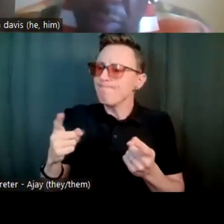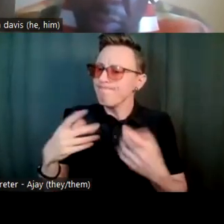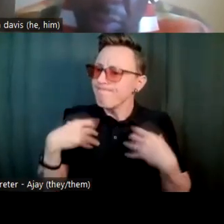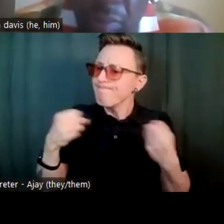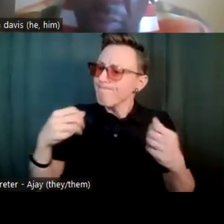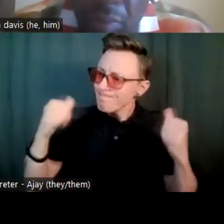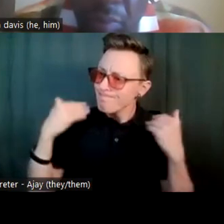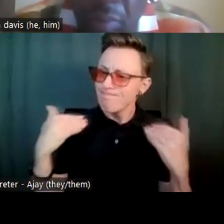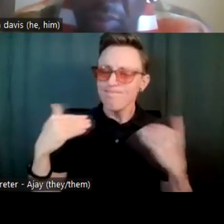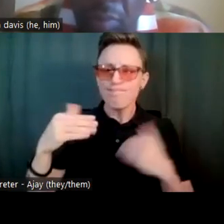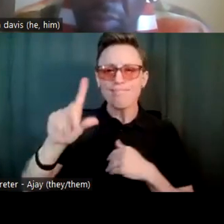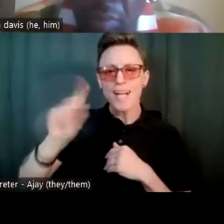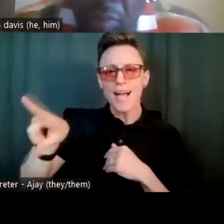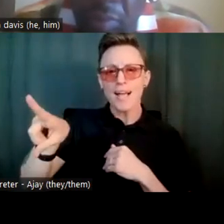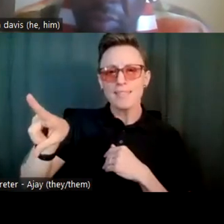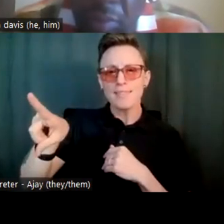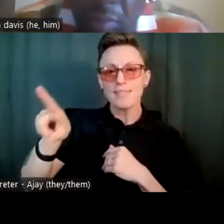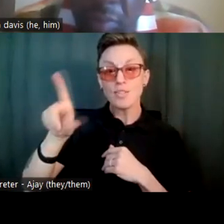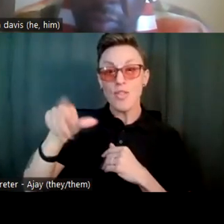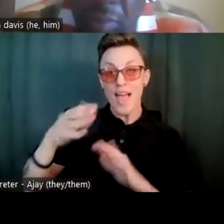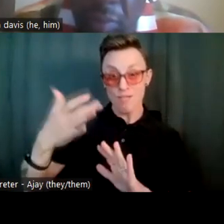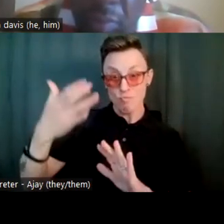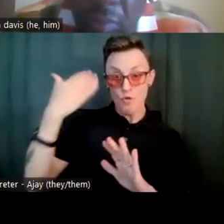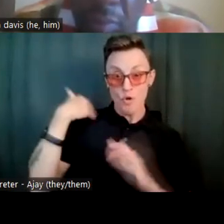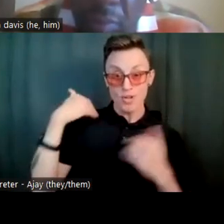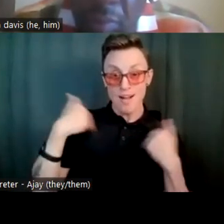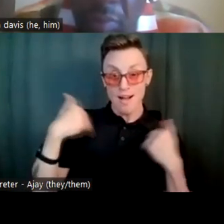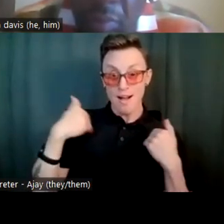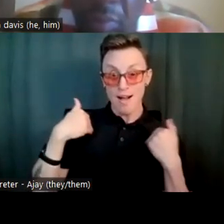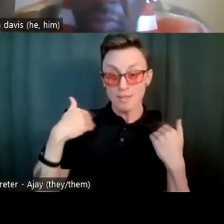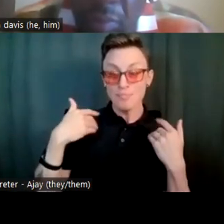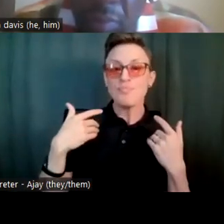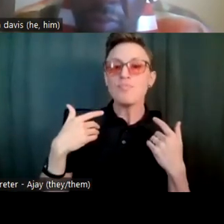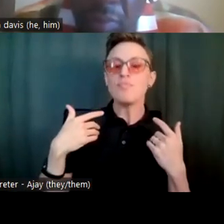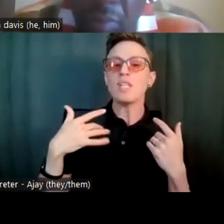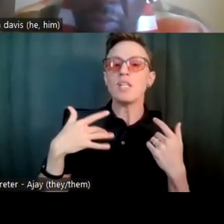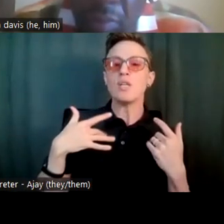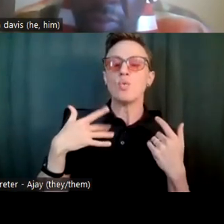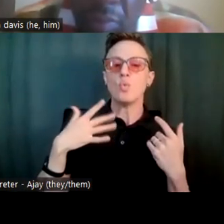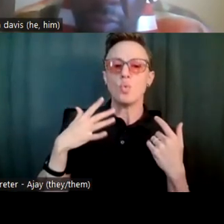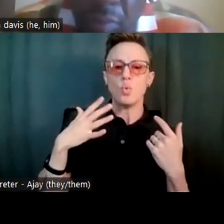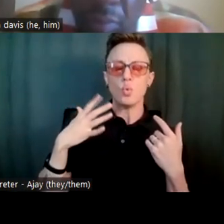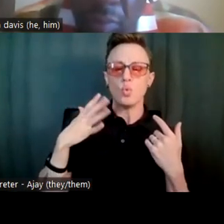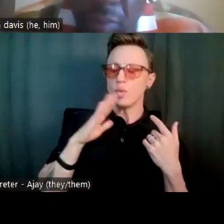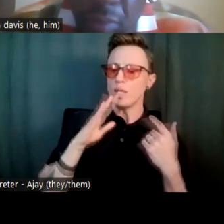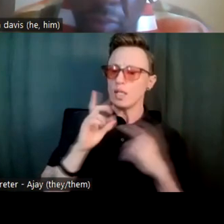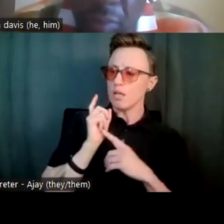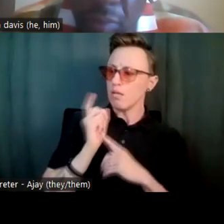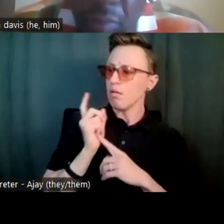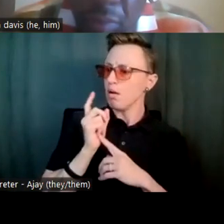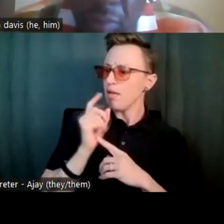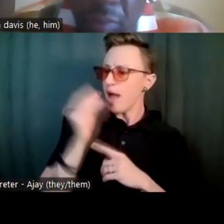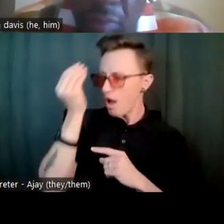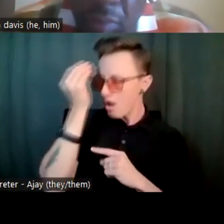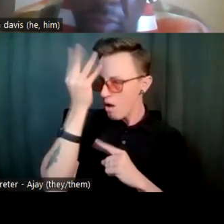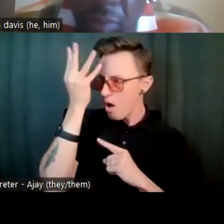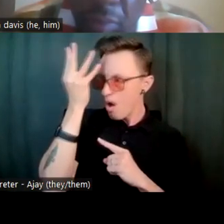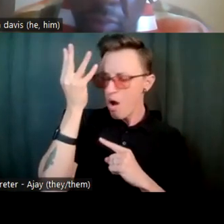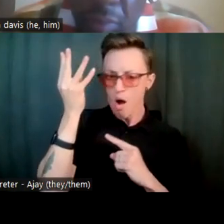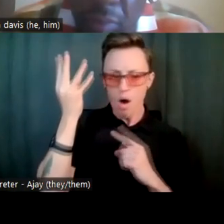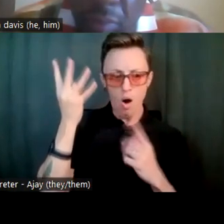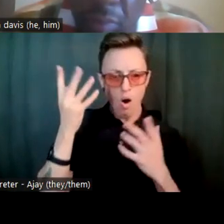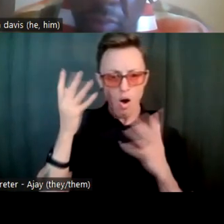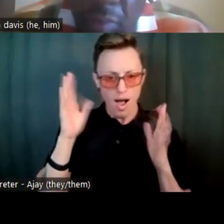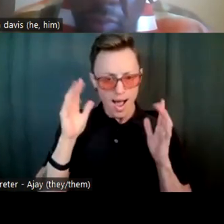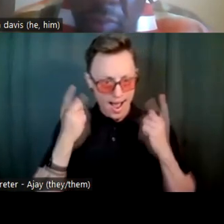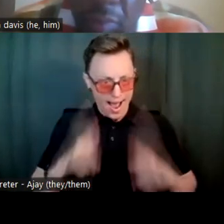at that young age, I was enlightened very early about the potential for things to happen if I